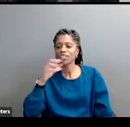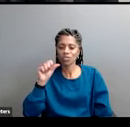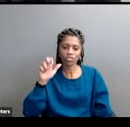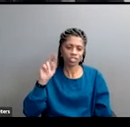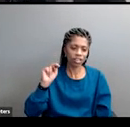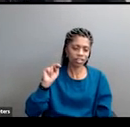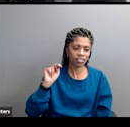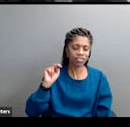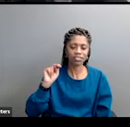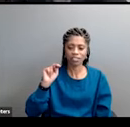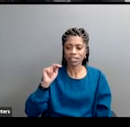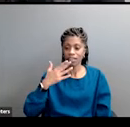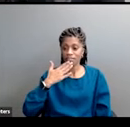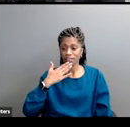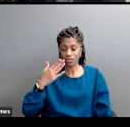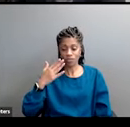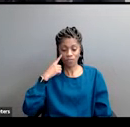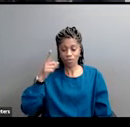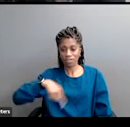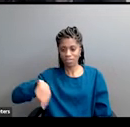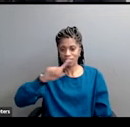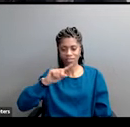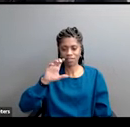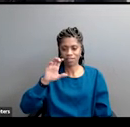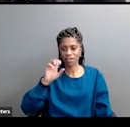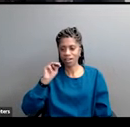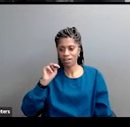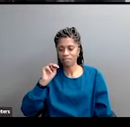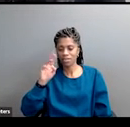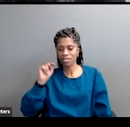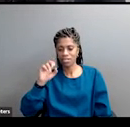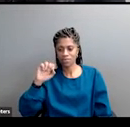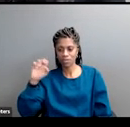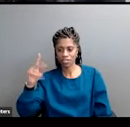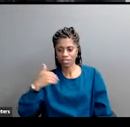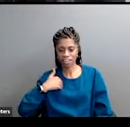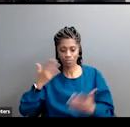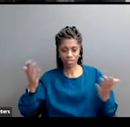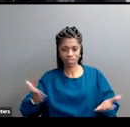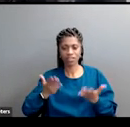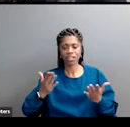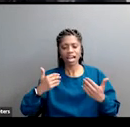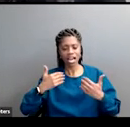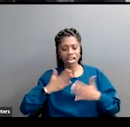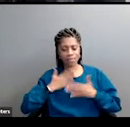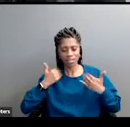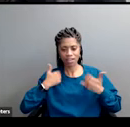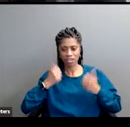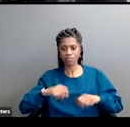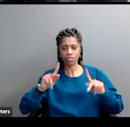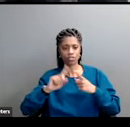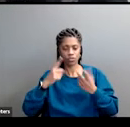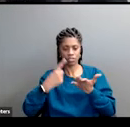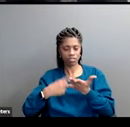uh thanks so much to the communications network and um for giving me this opportunity to talk with you all thank you all for being